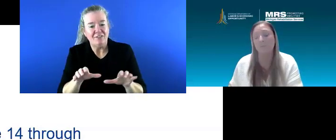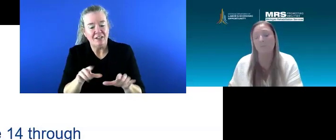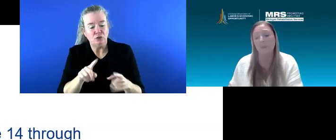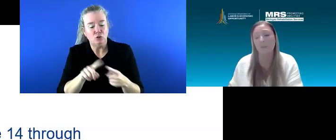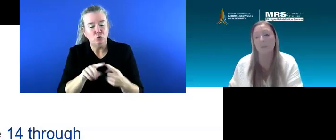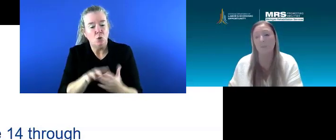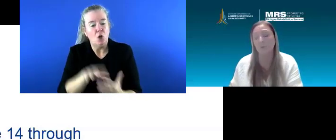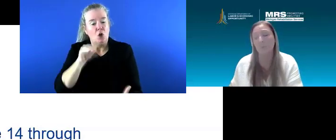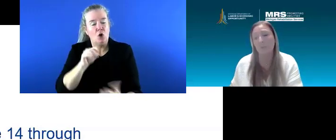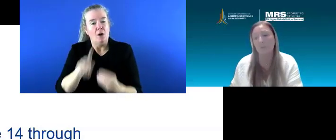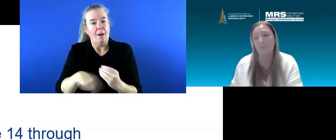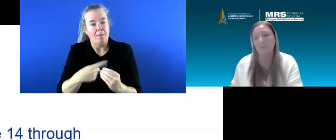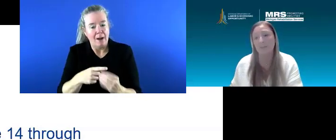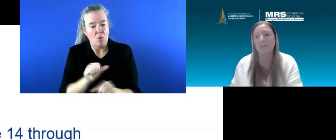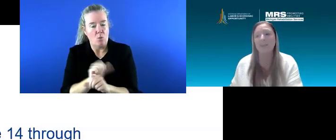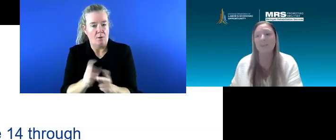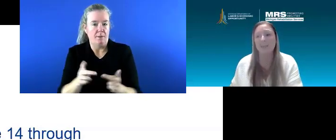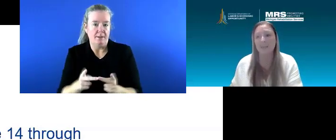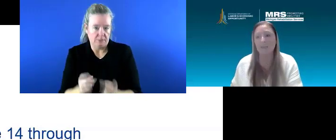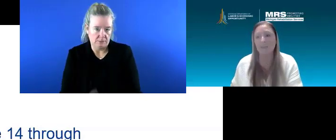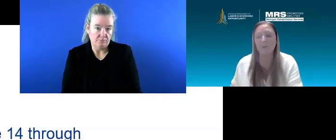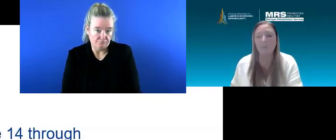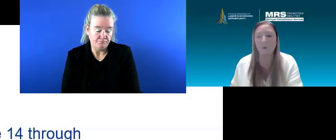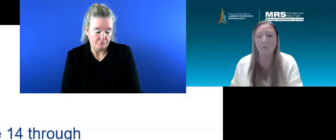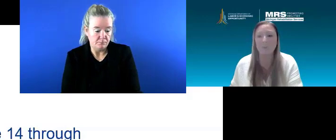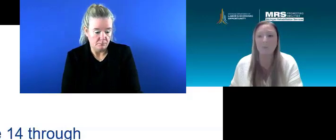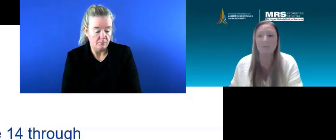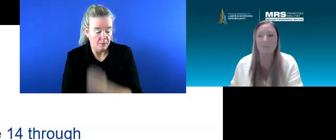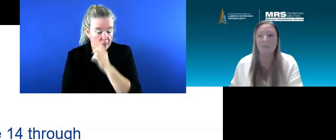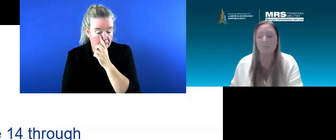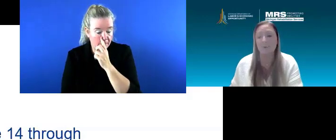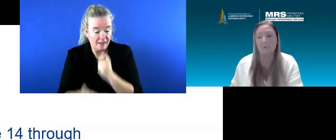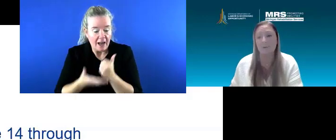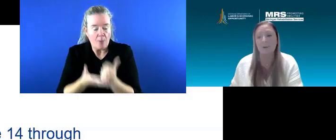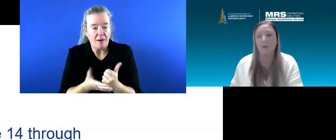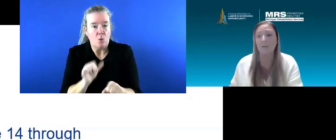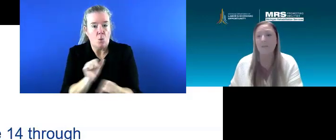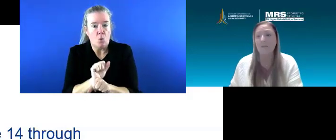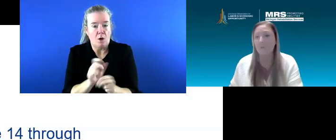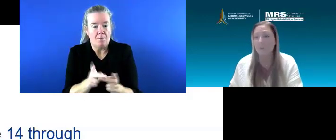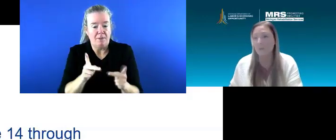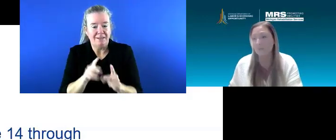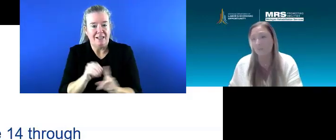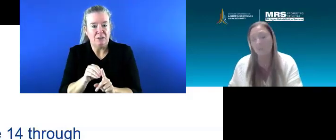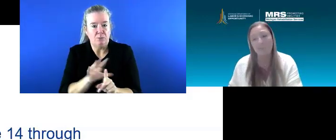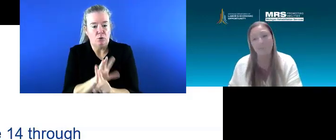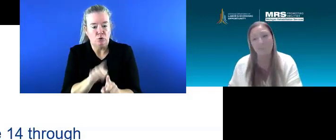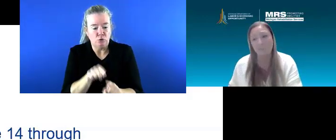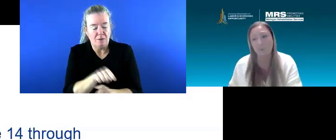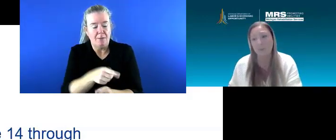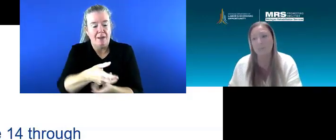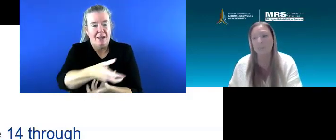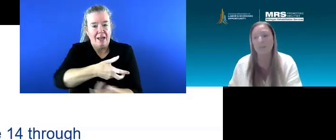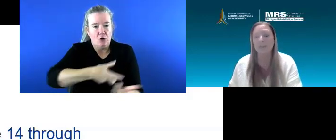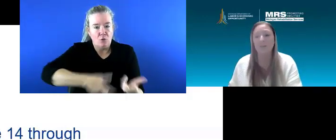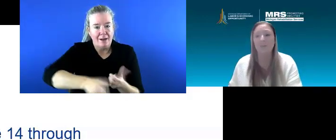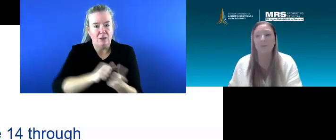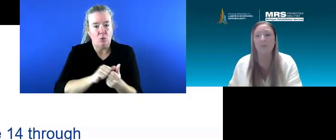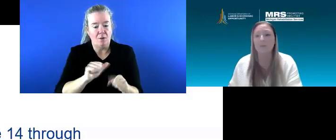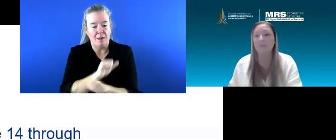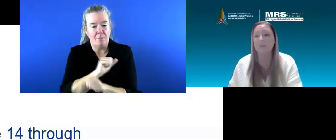the workspace, the workplace, getting that workplace exposure, interacting with employees,